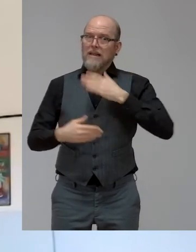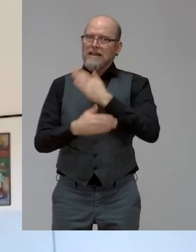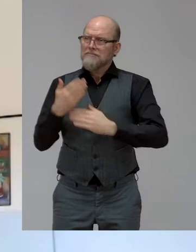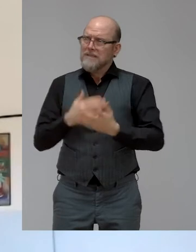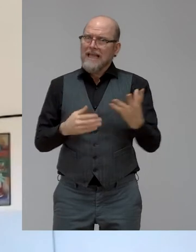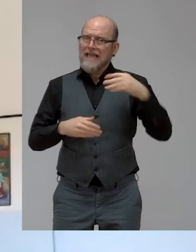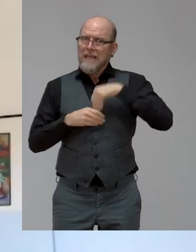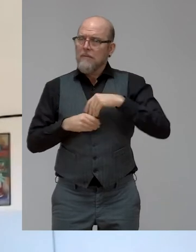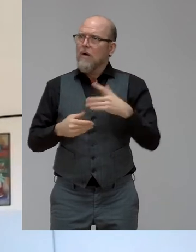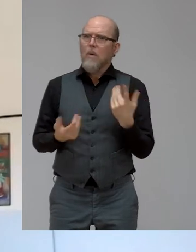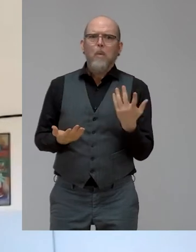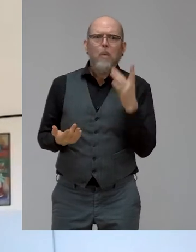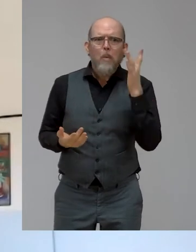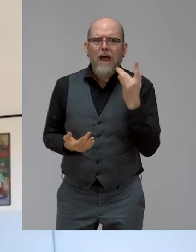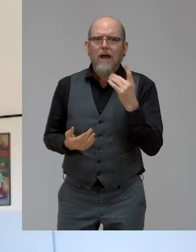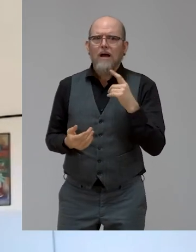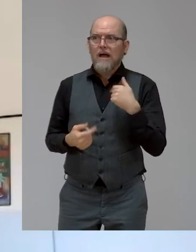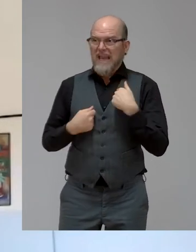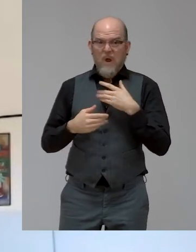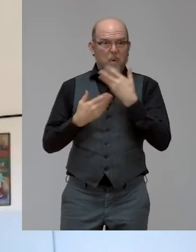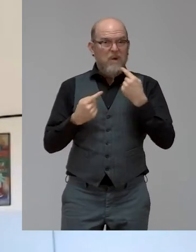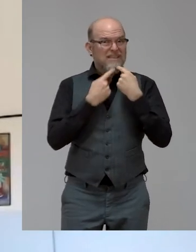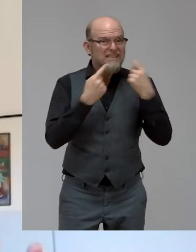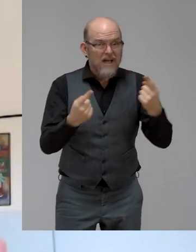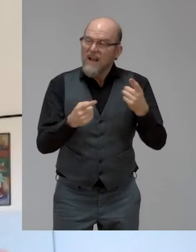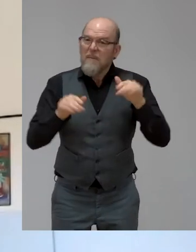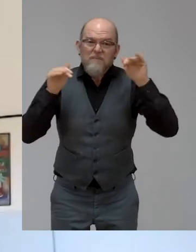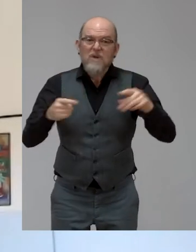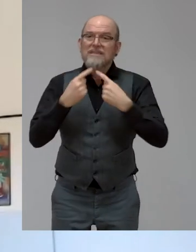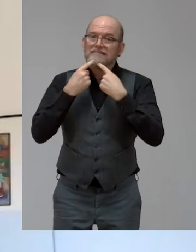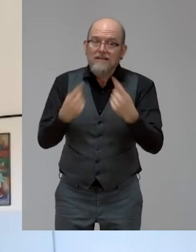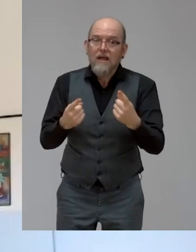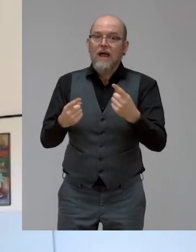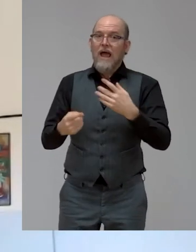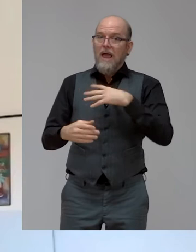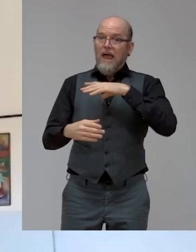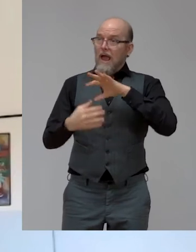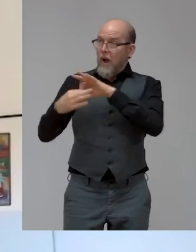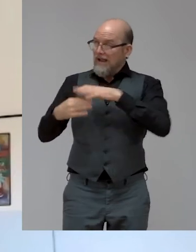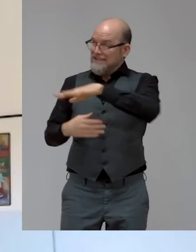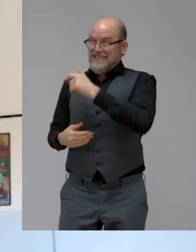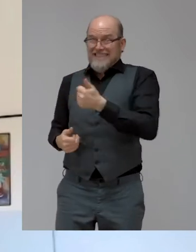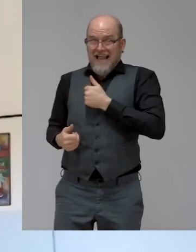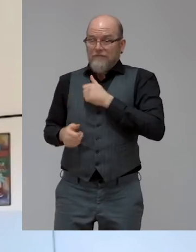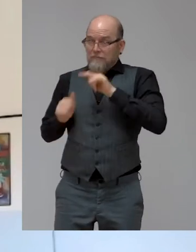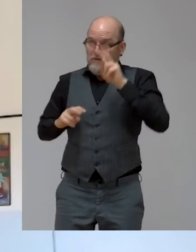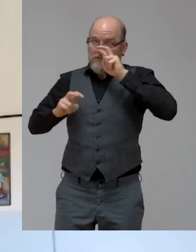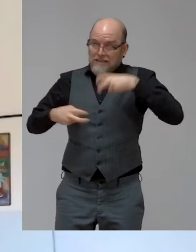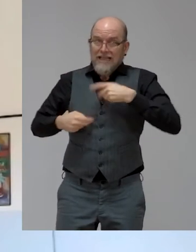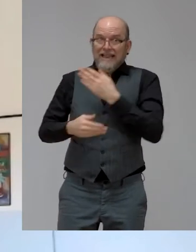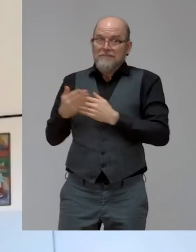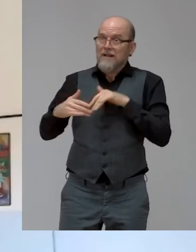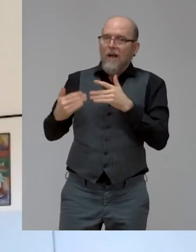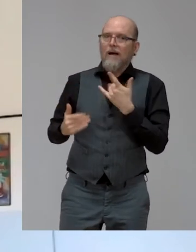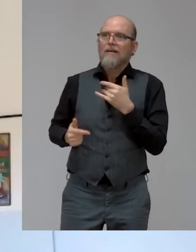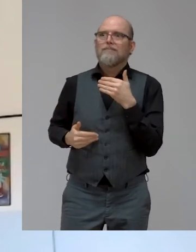disability in your organization? And how do we allow it to live and breathe and be heard within our organization? Will you move forward? I